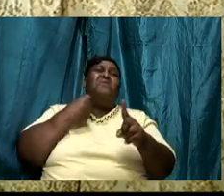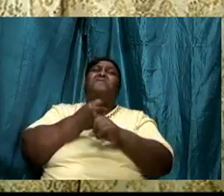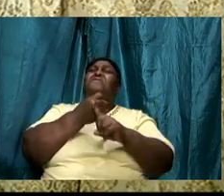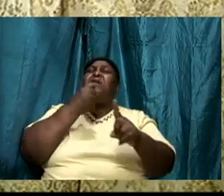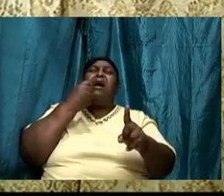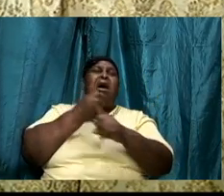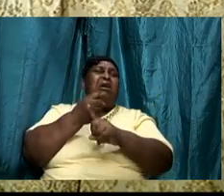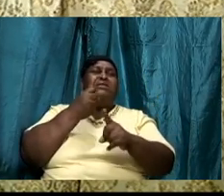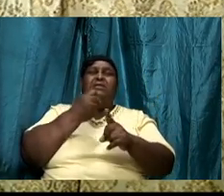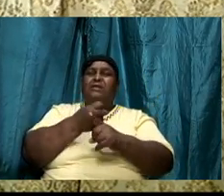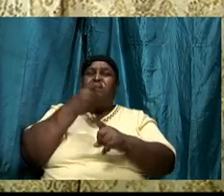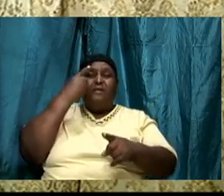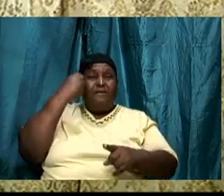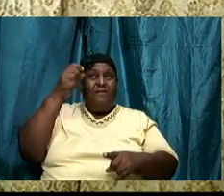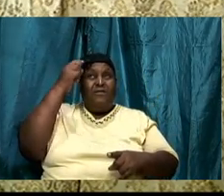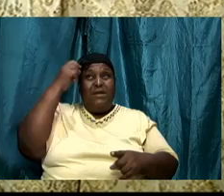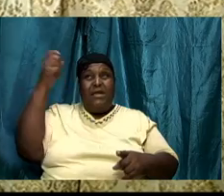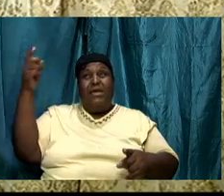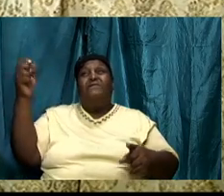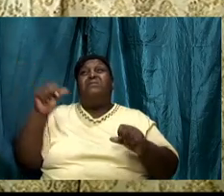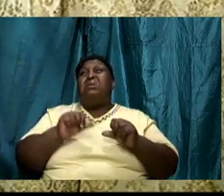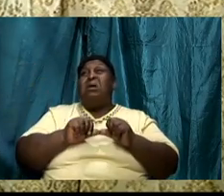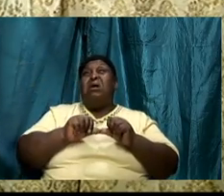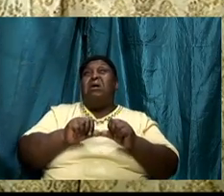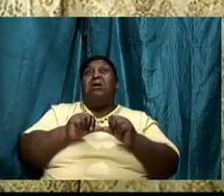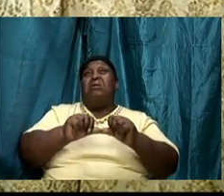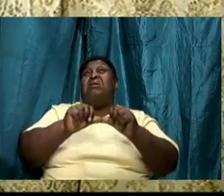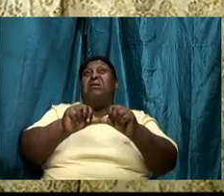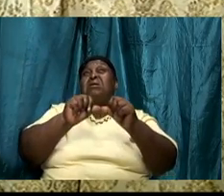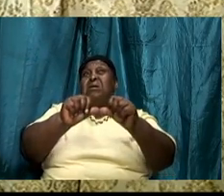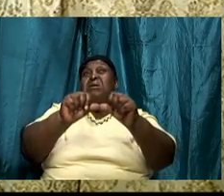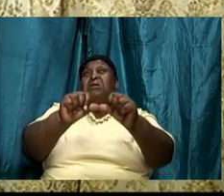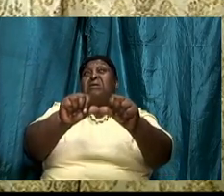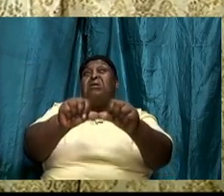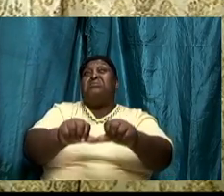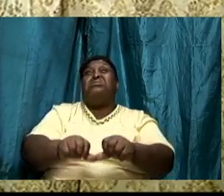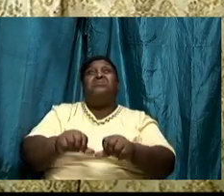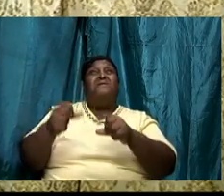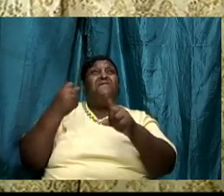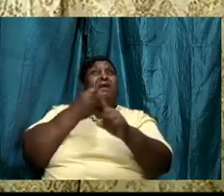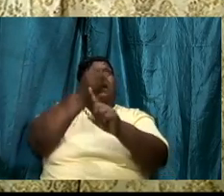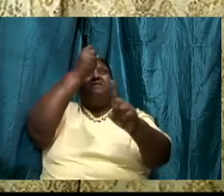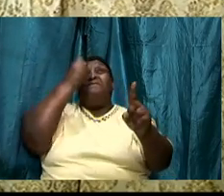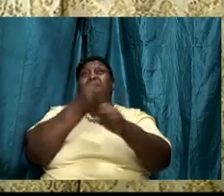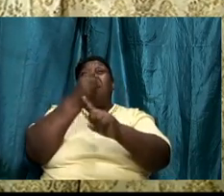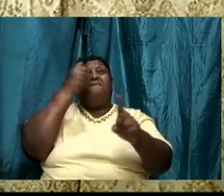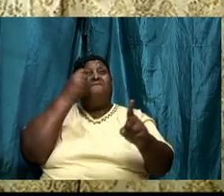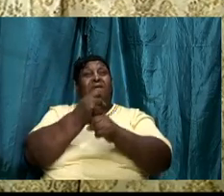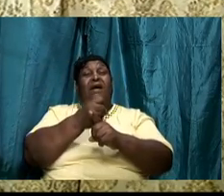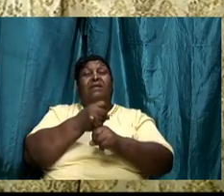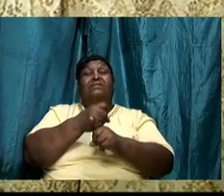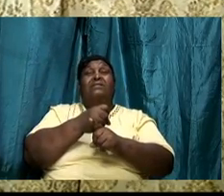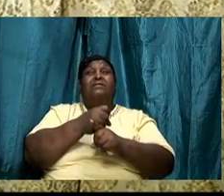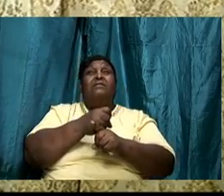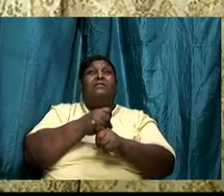and he had to ask God to help him and God will help us and teach us to fight but we must first have